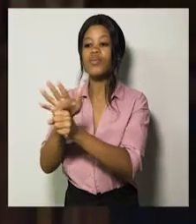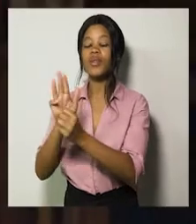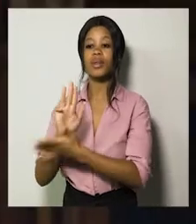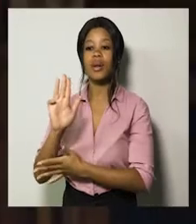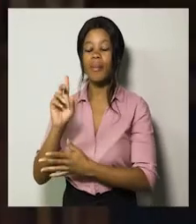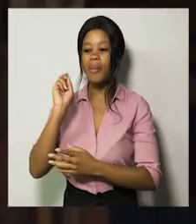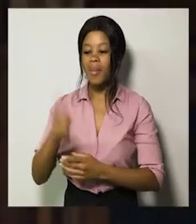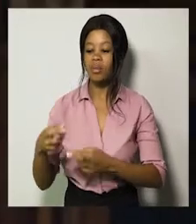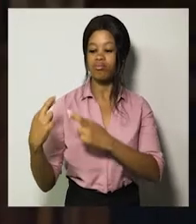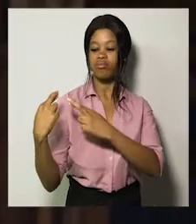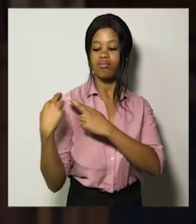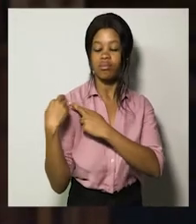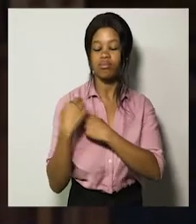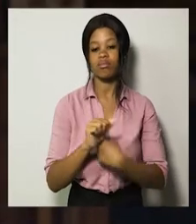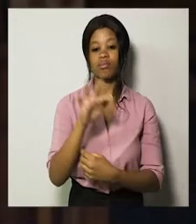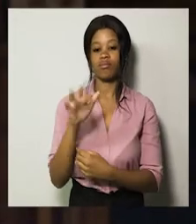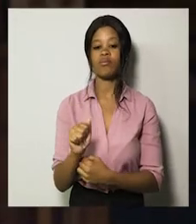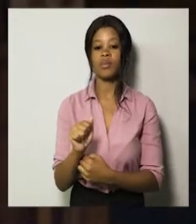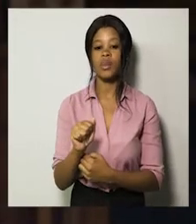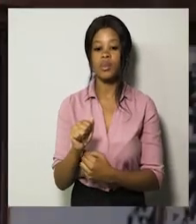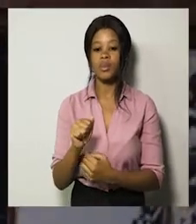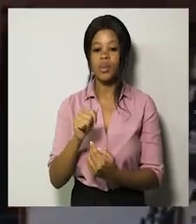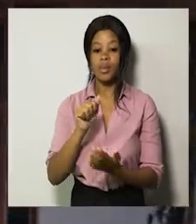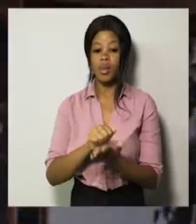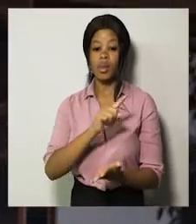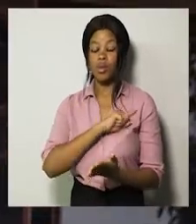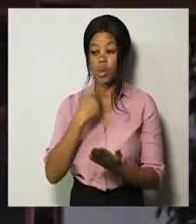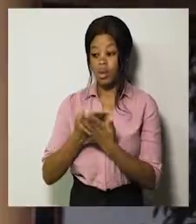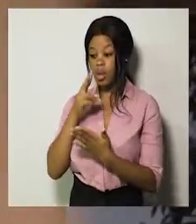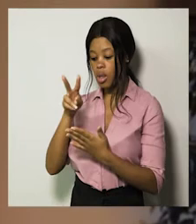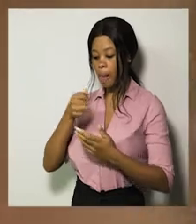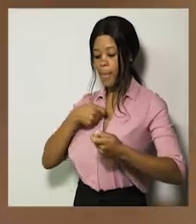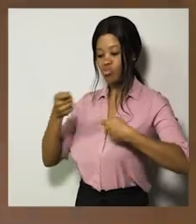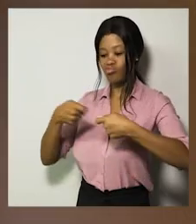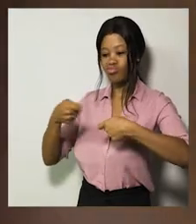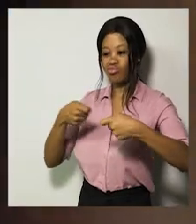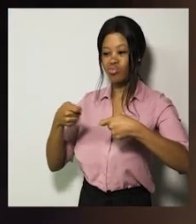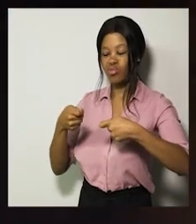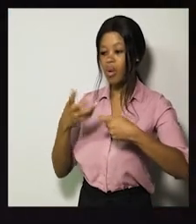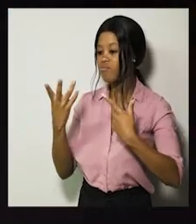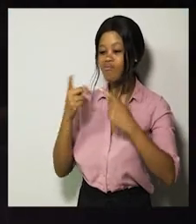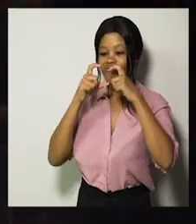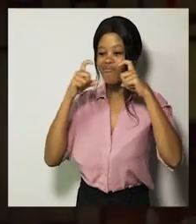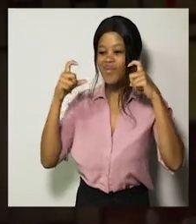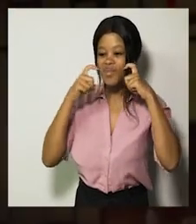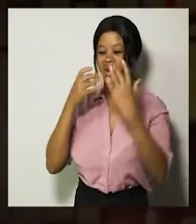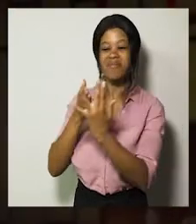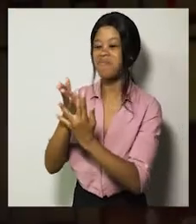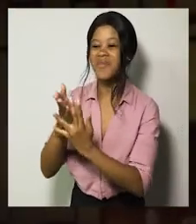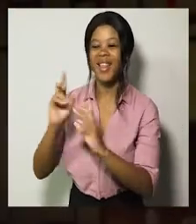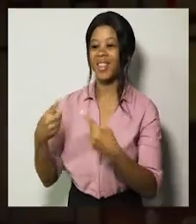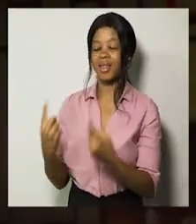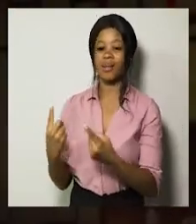that is why perhaps you can even see at my shop here there are so no must no entry you even see those things there and